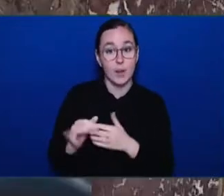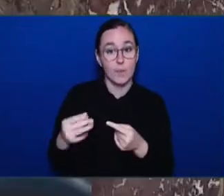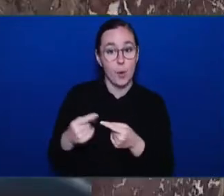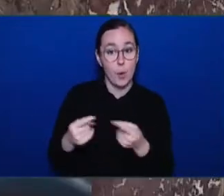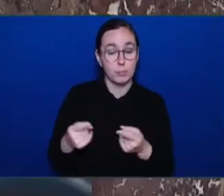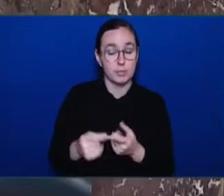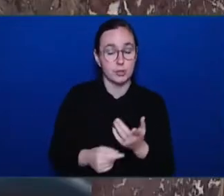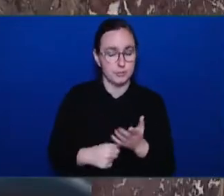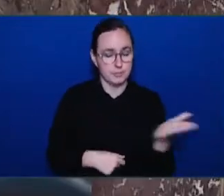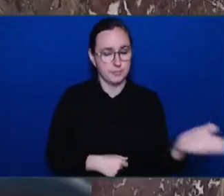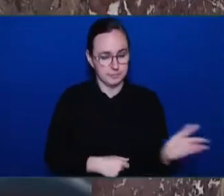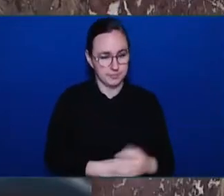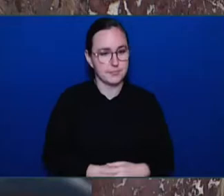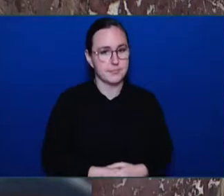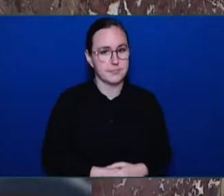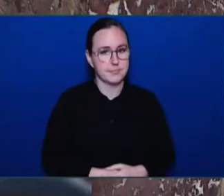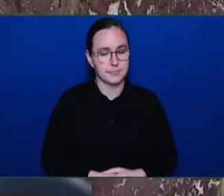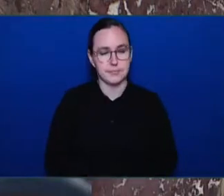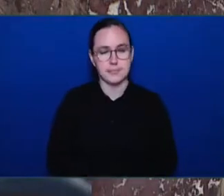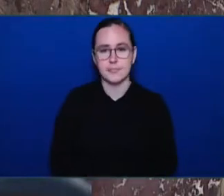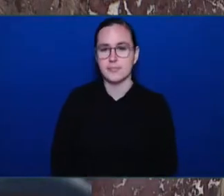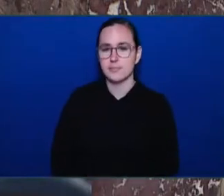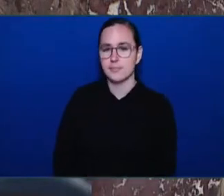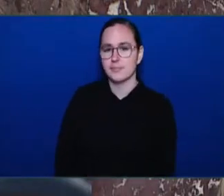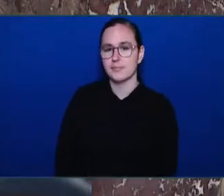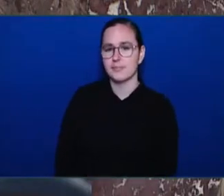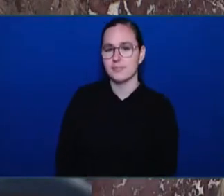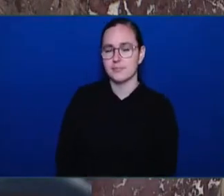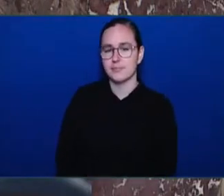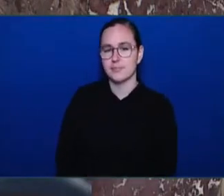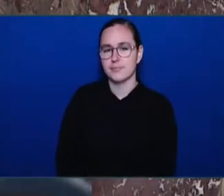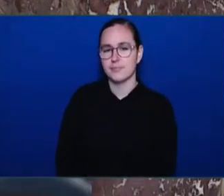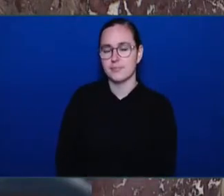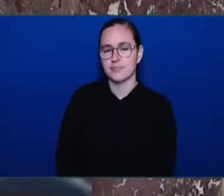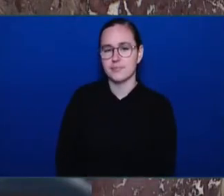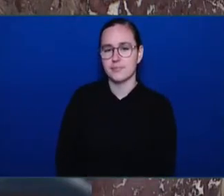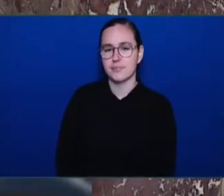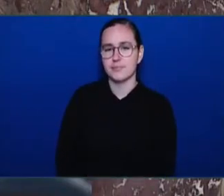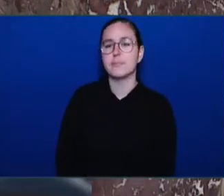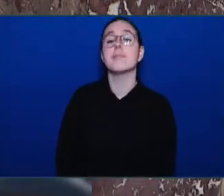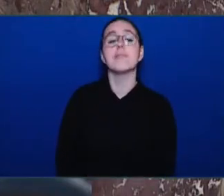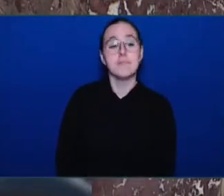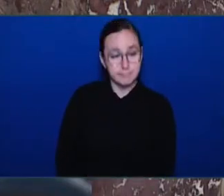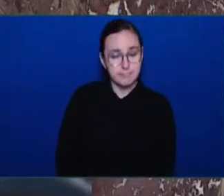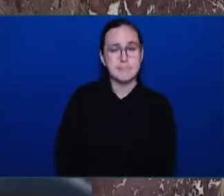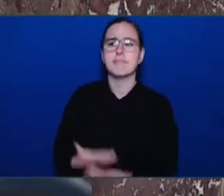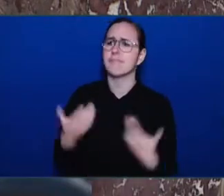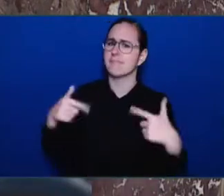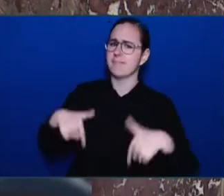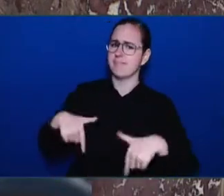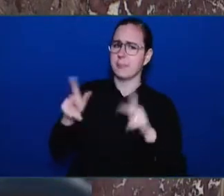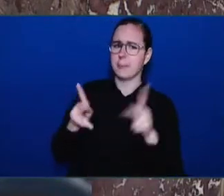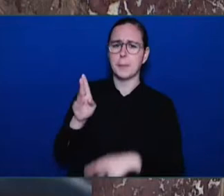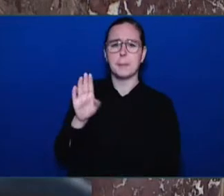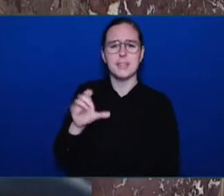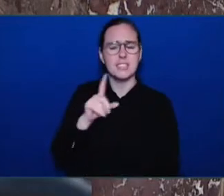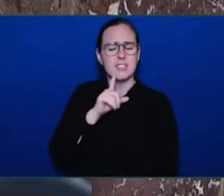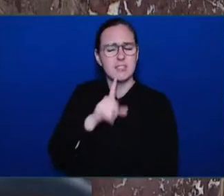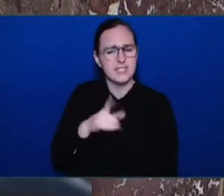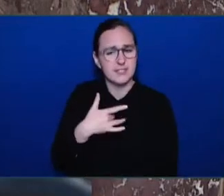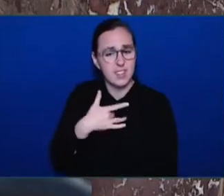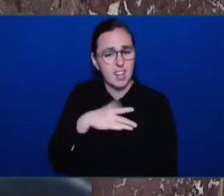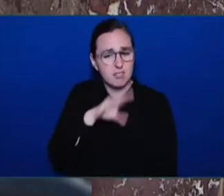People across this province are fed up with an NDP ideology that puts the rights of violent repeat